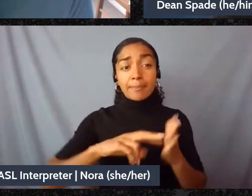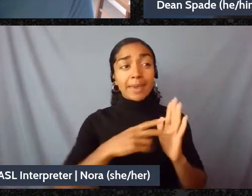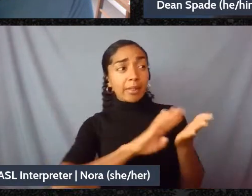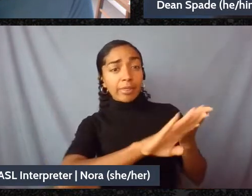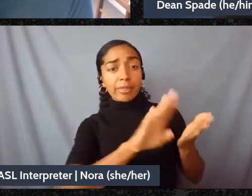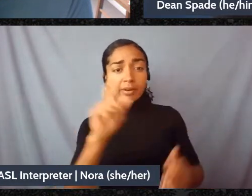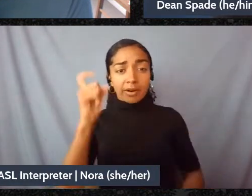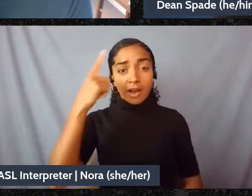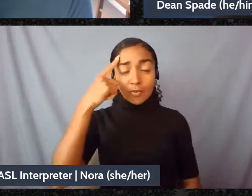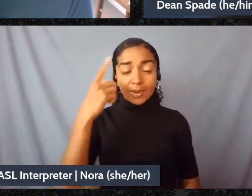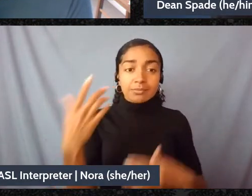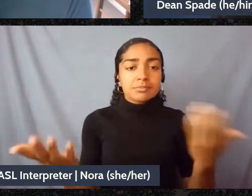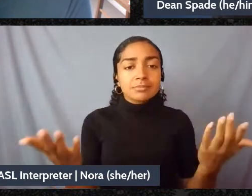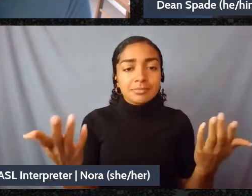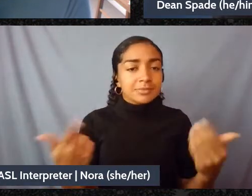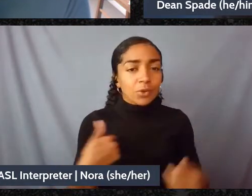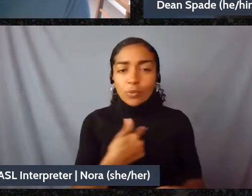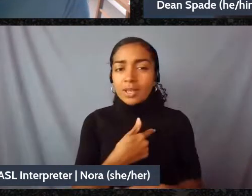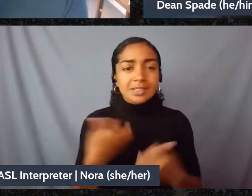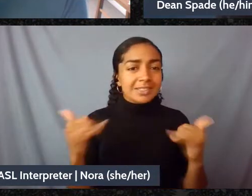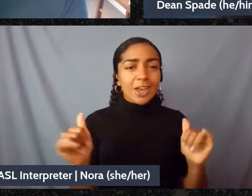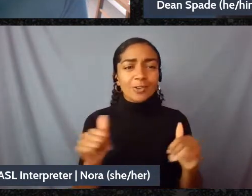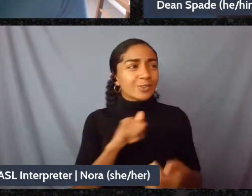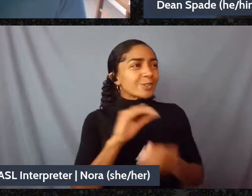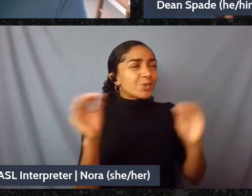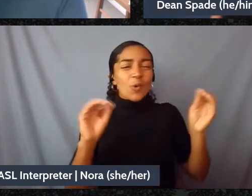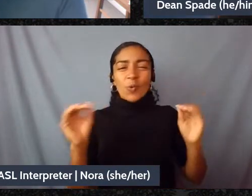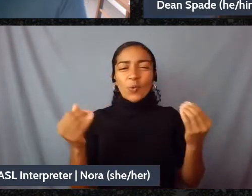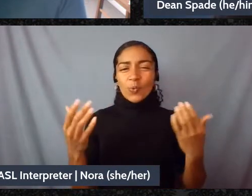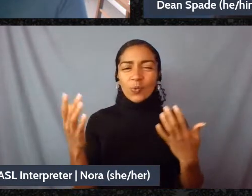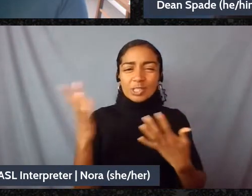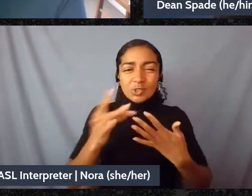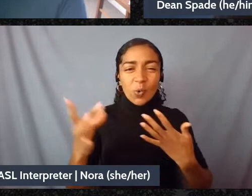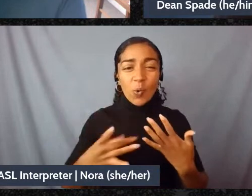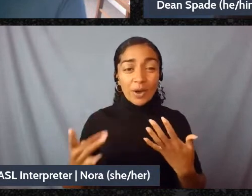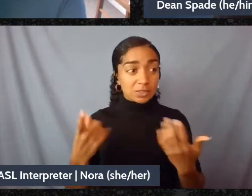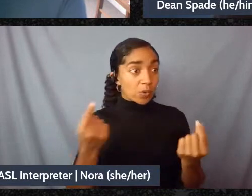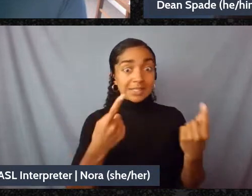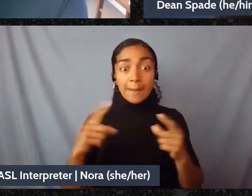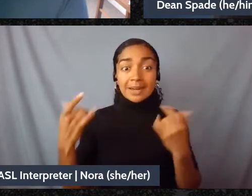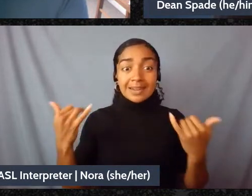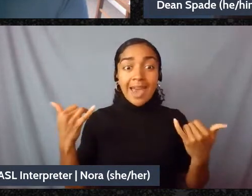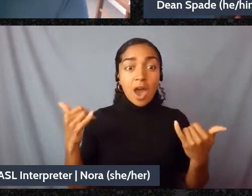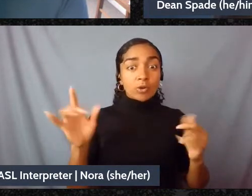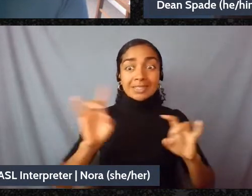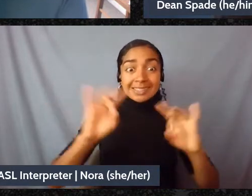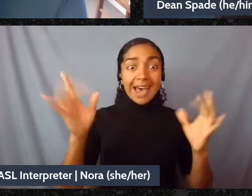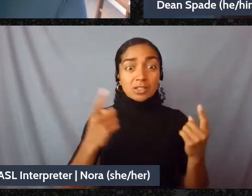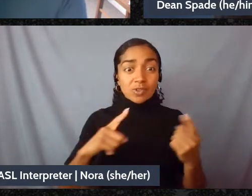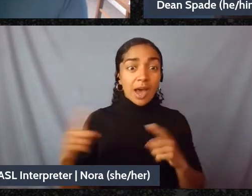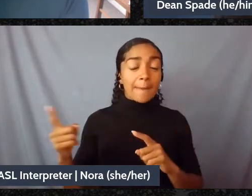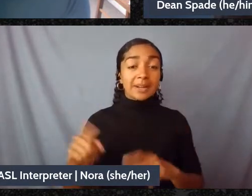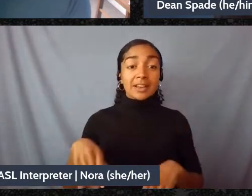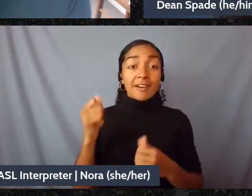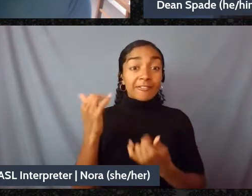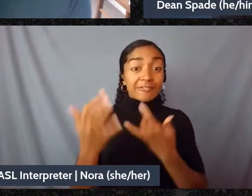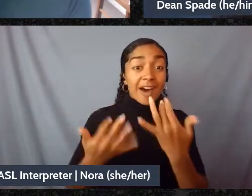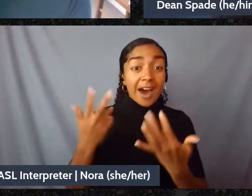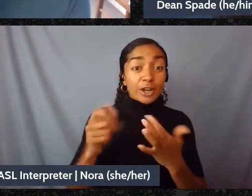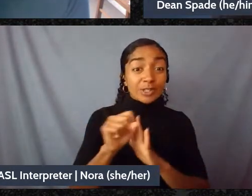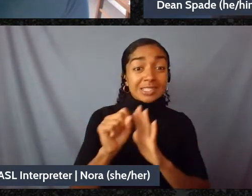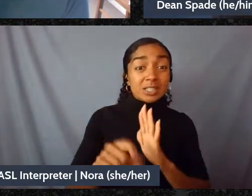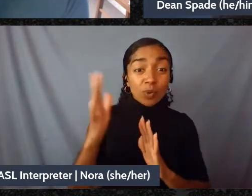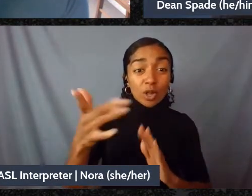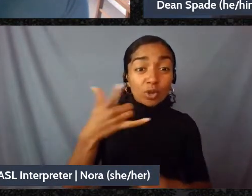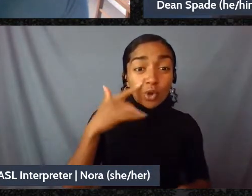like we don't really have a choice like the disasters I mean what the fire season is going to look like this year what the storms are going to look like what's